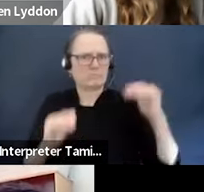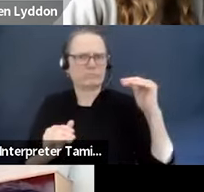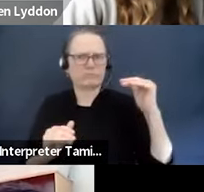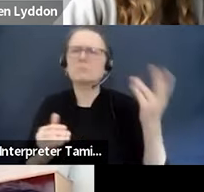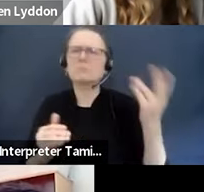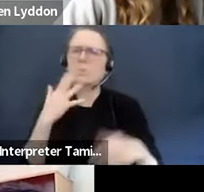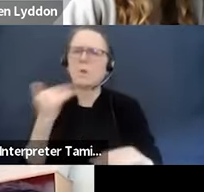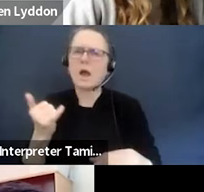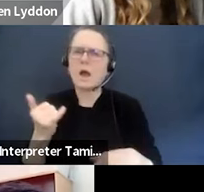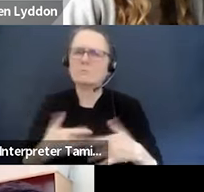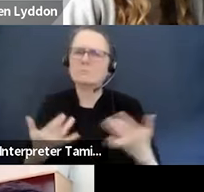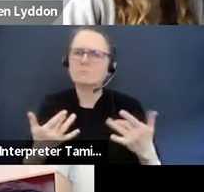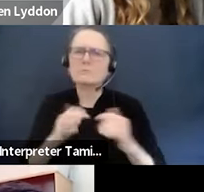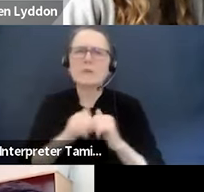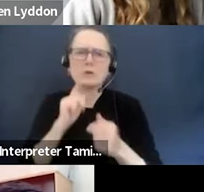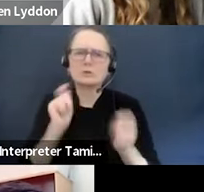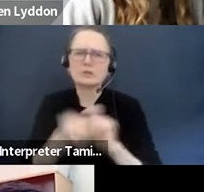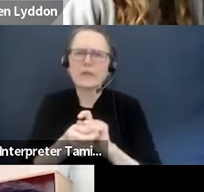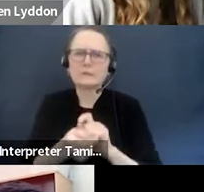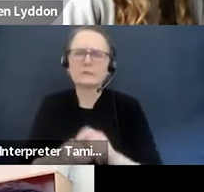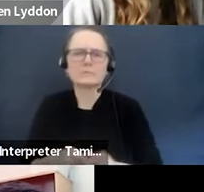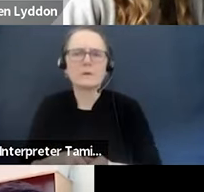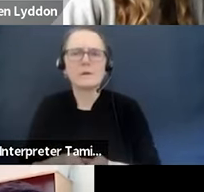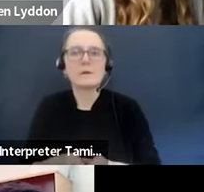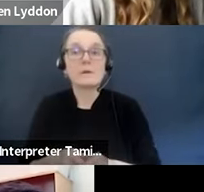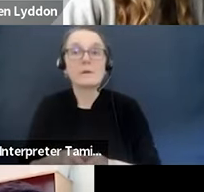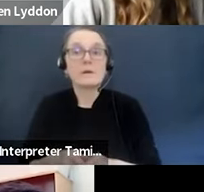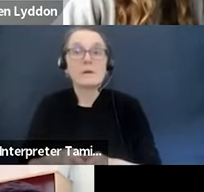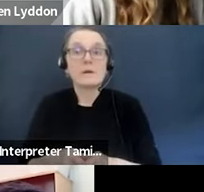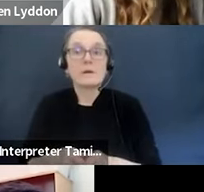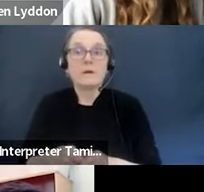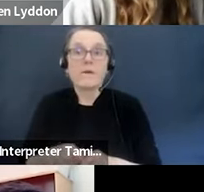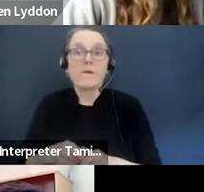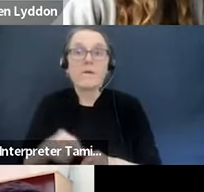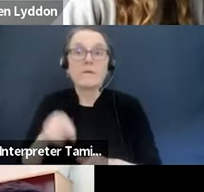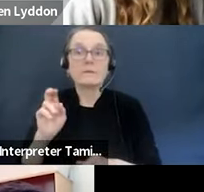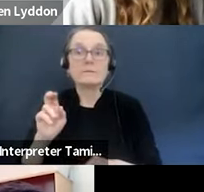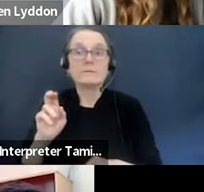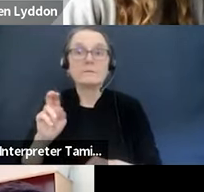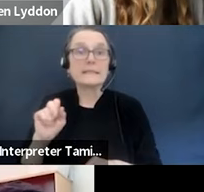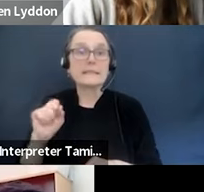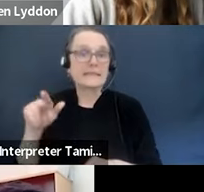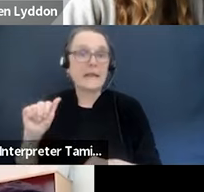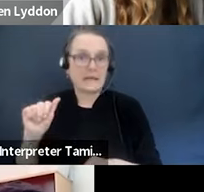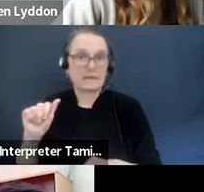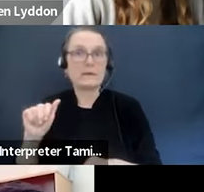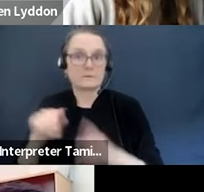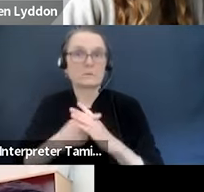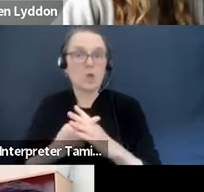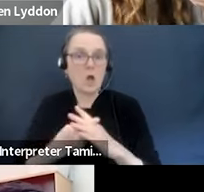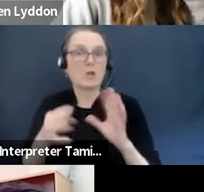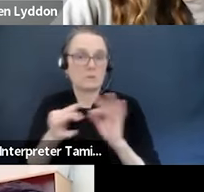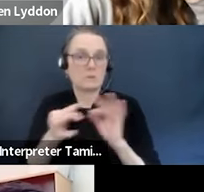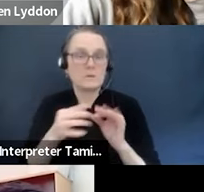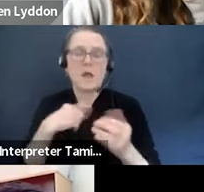Sure. Thanks, Kate. I took some notes because I was thinking about this for a while and the three things that